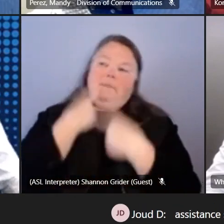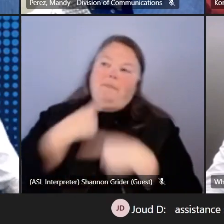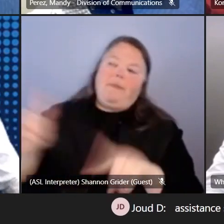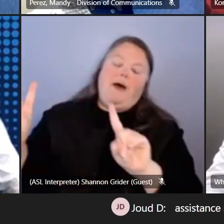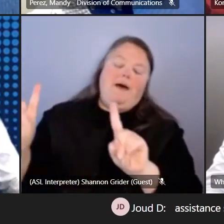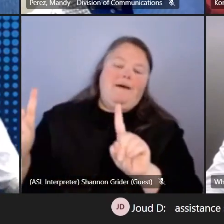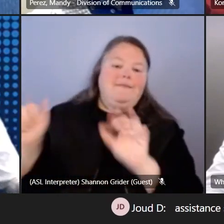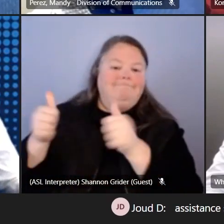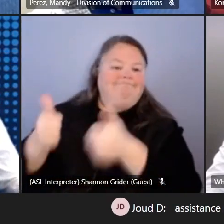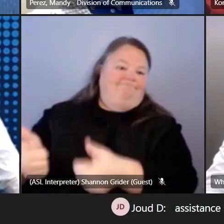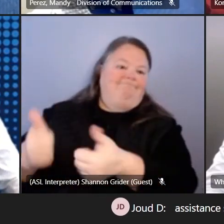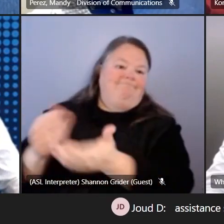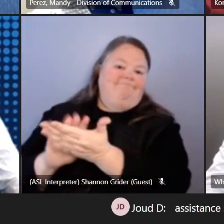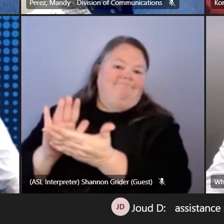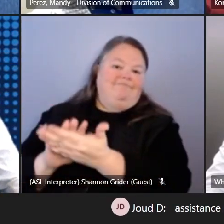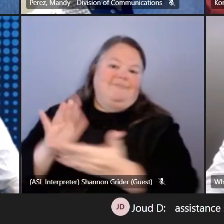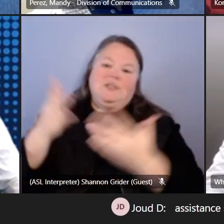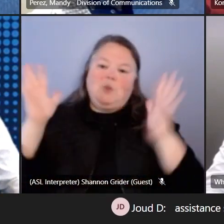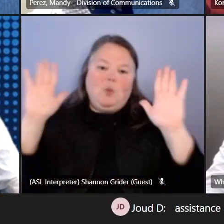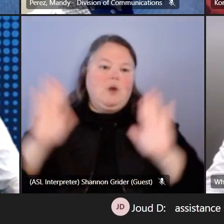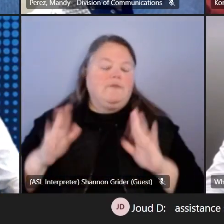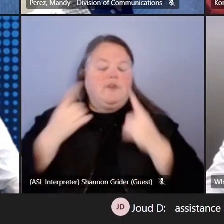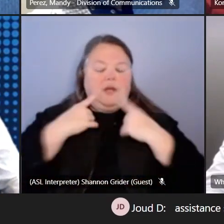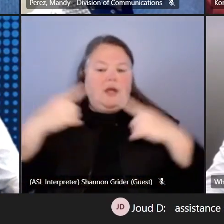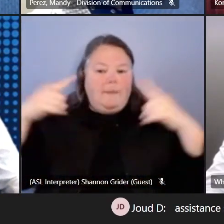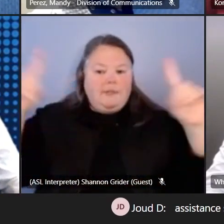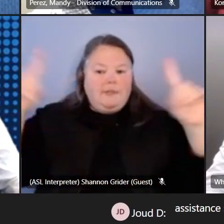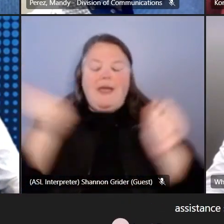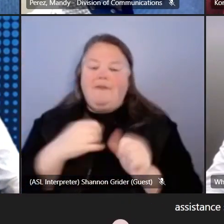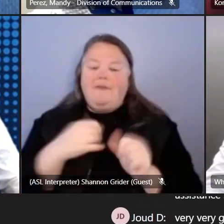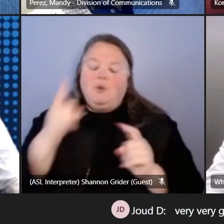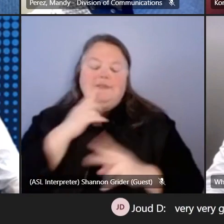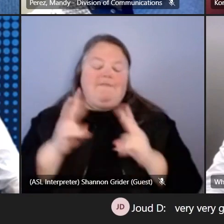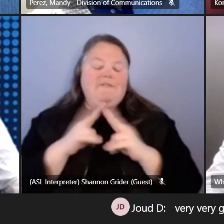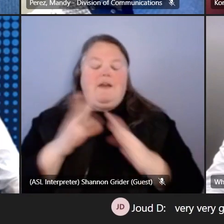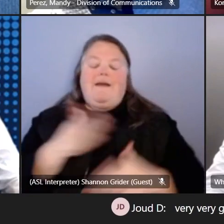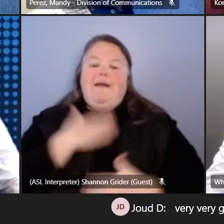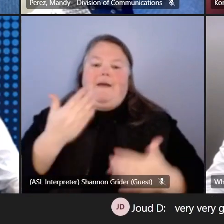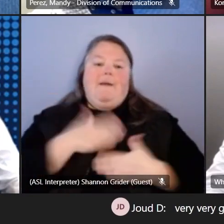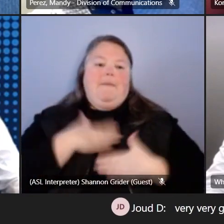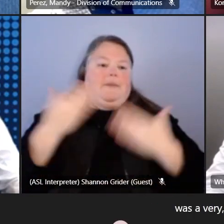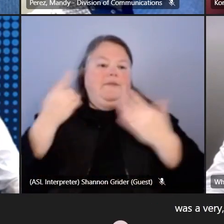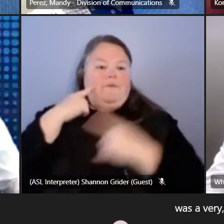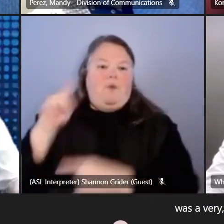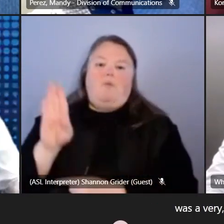very great achievement and accomplishment. Everyone was very happy during that meeting.